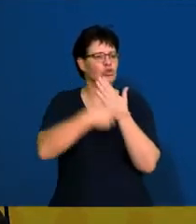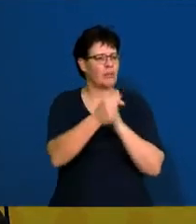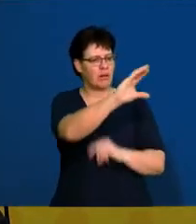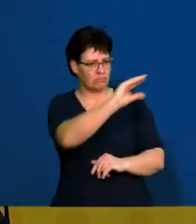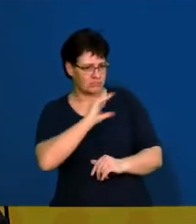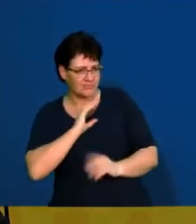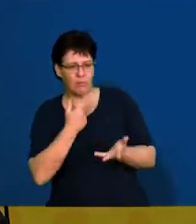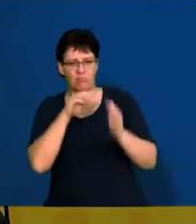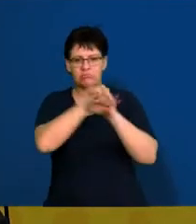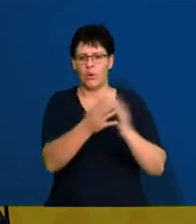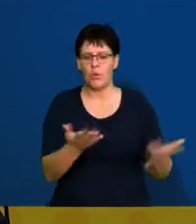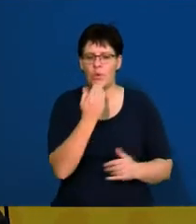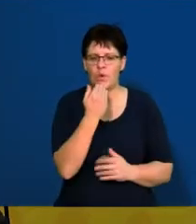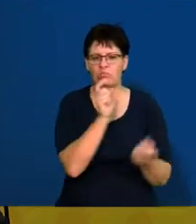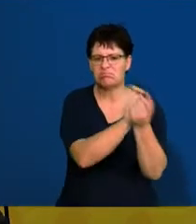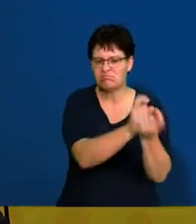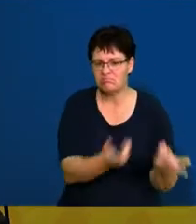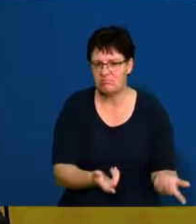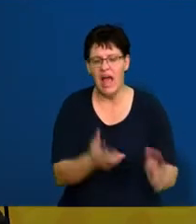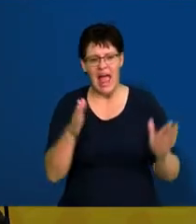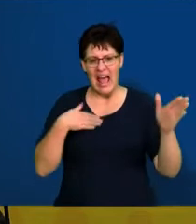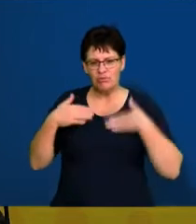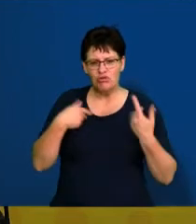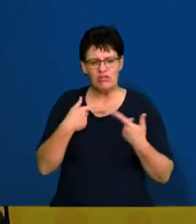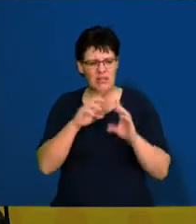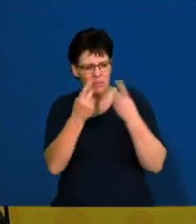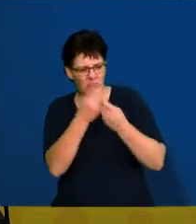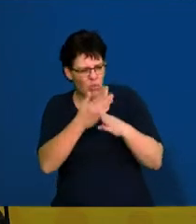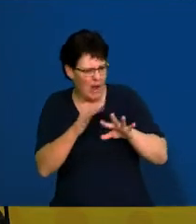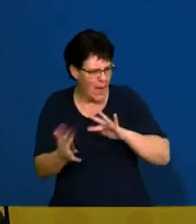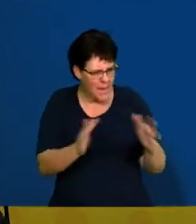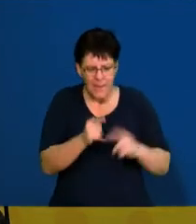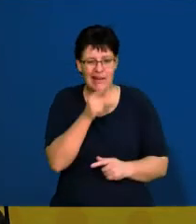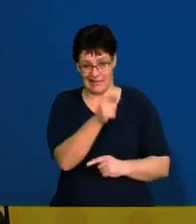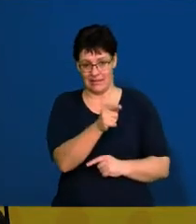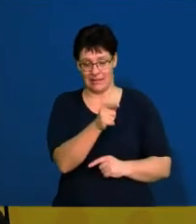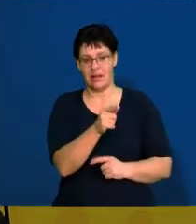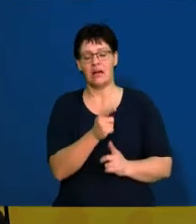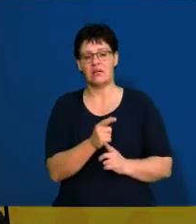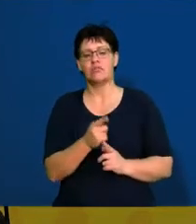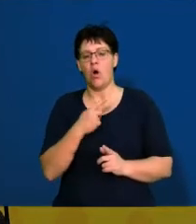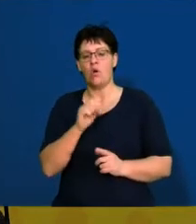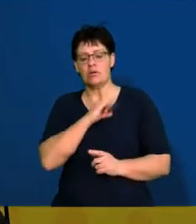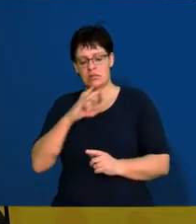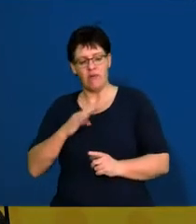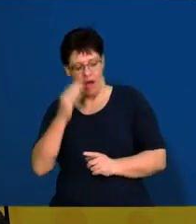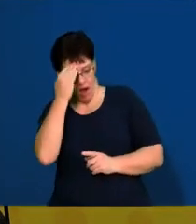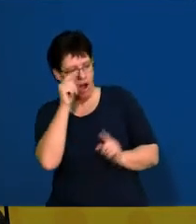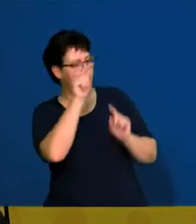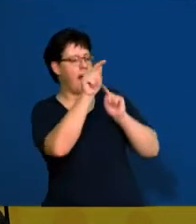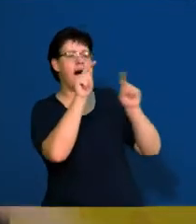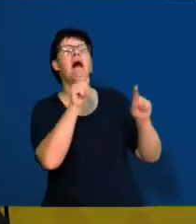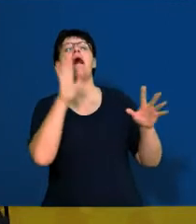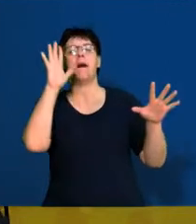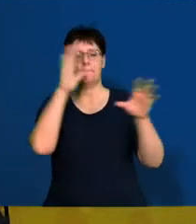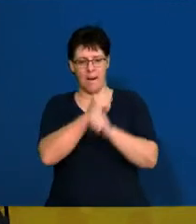a project, you know where to go. How does the administration department work? So, it just shows you, it gives the employee the lay of the